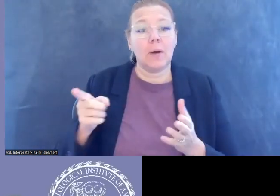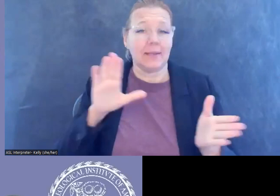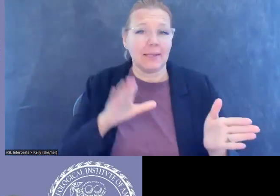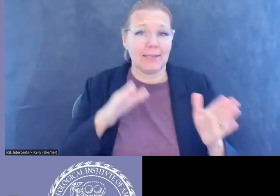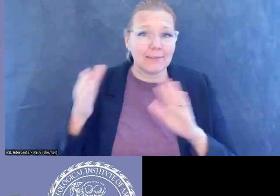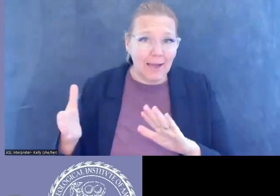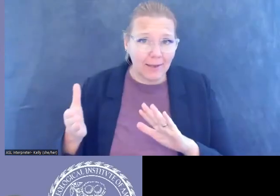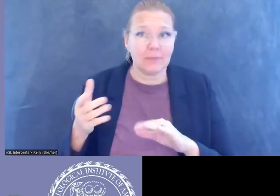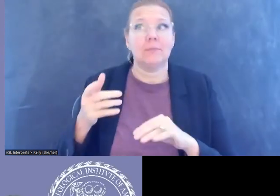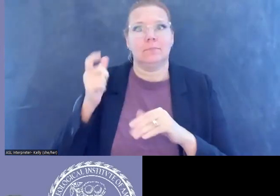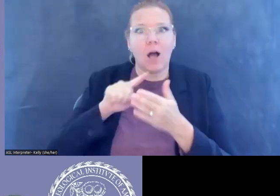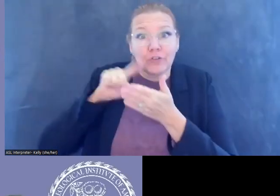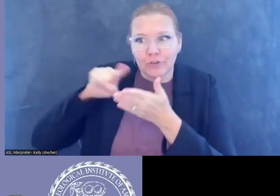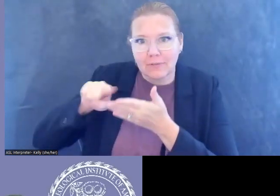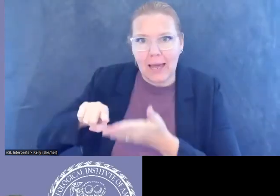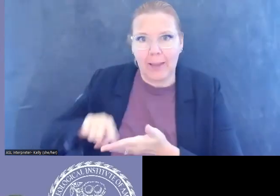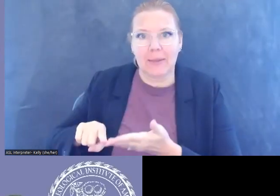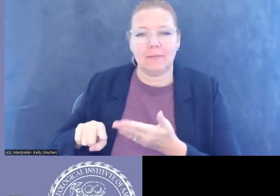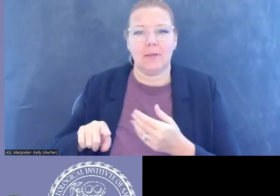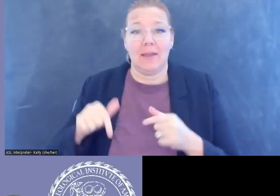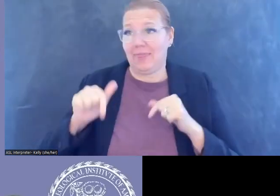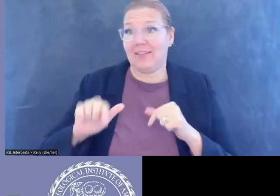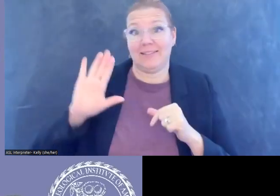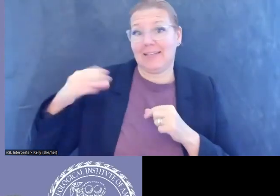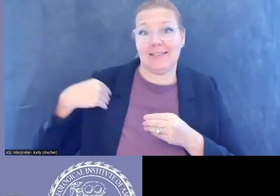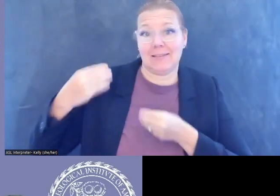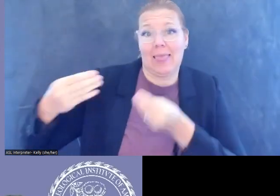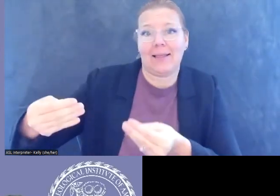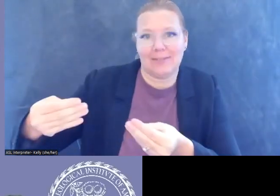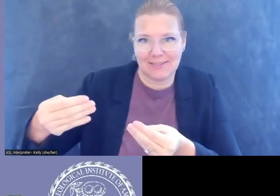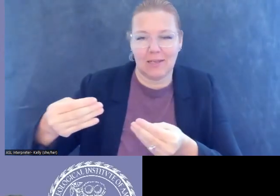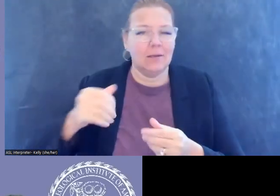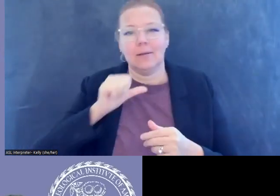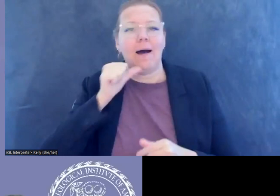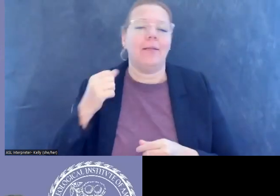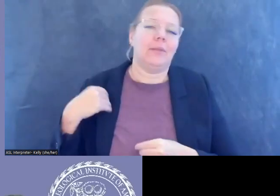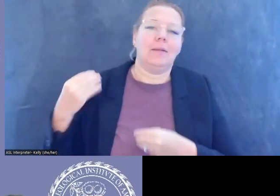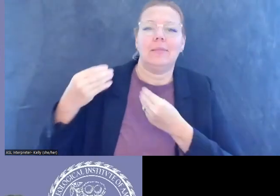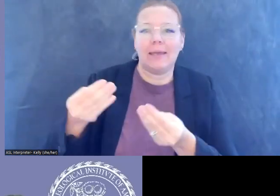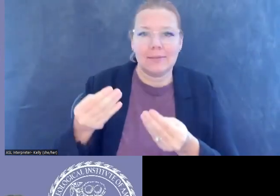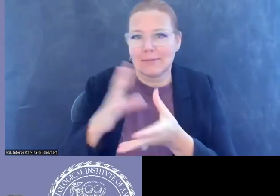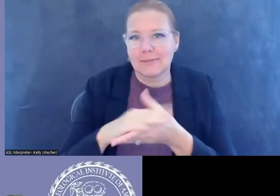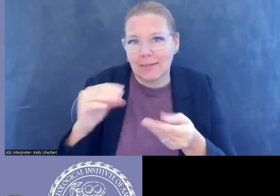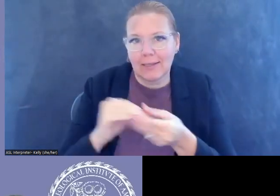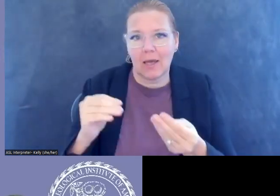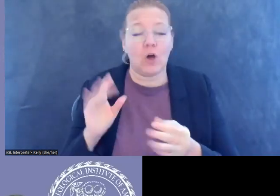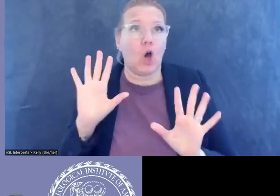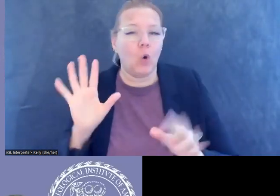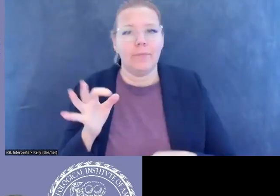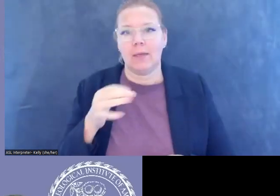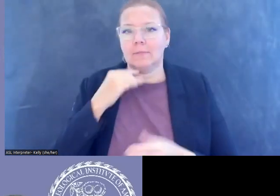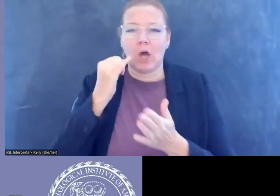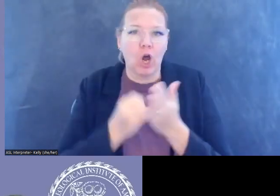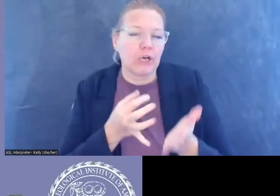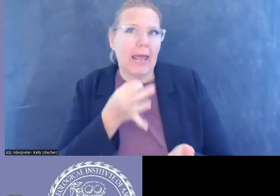and that this is his legacy, not the legacy of the art expert and,